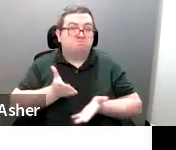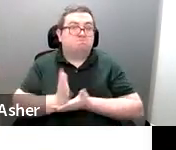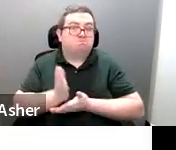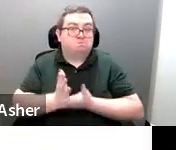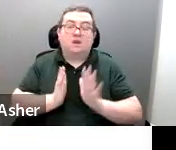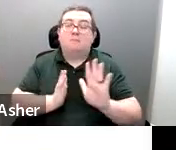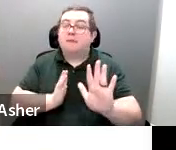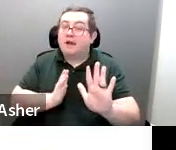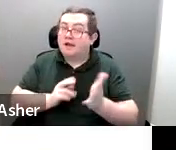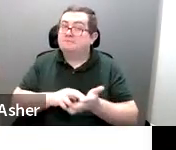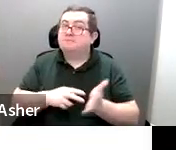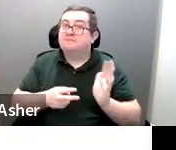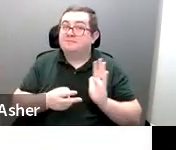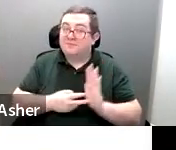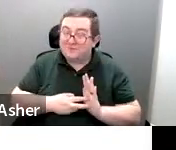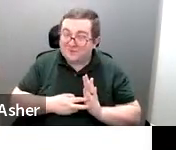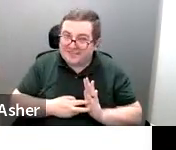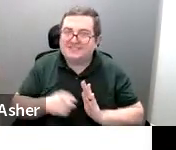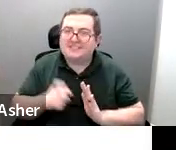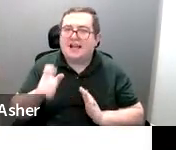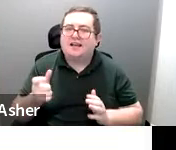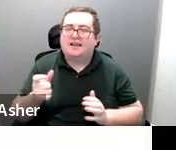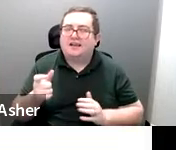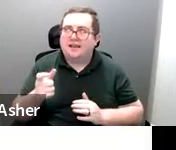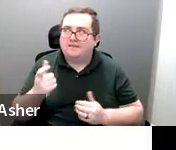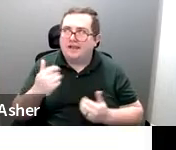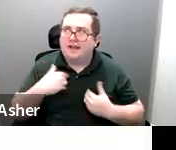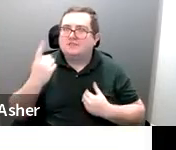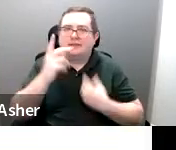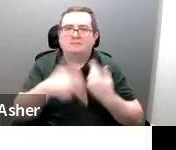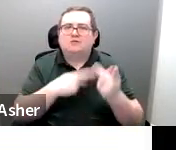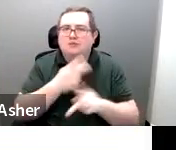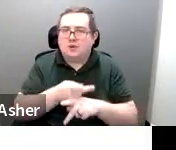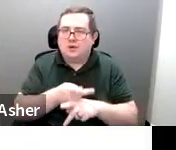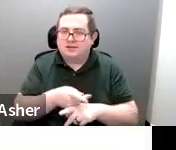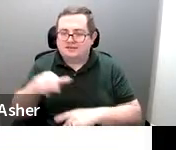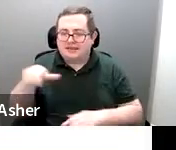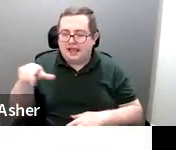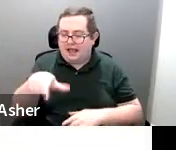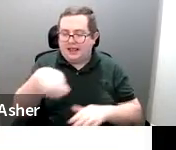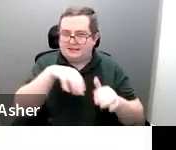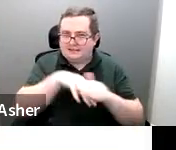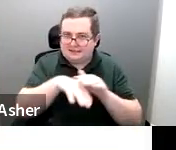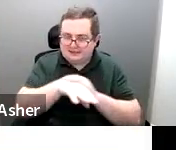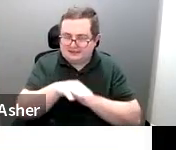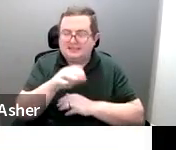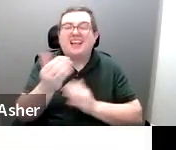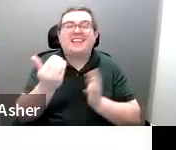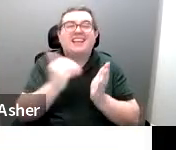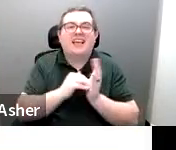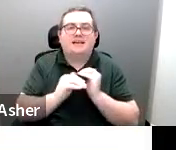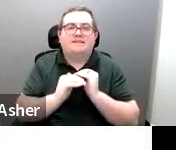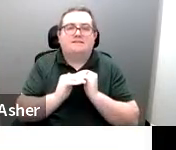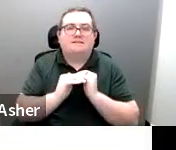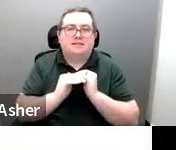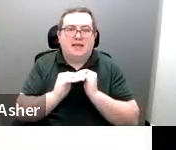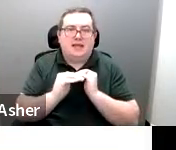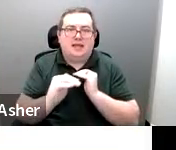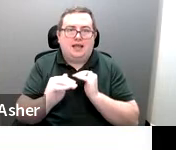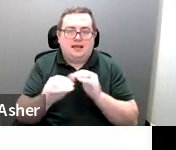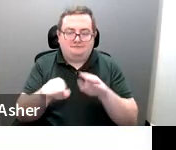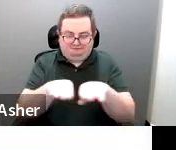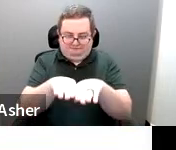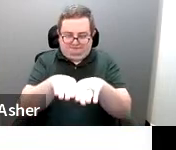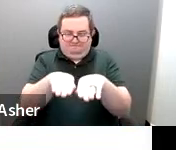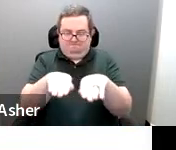But it does need to have some sort of access aisle that is, again, flat. And it's at the same